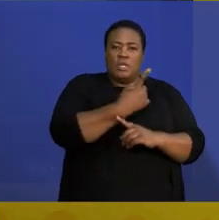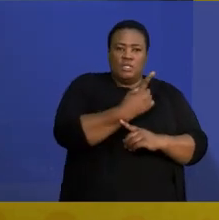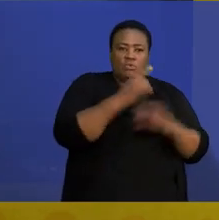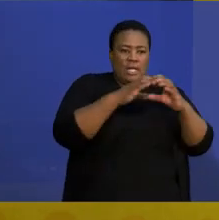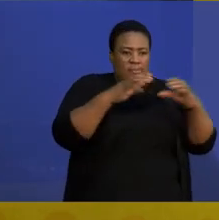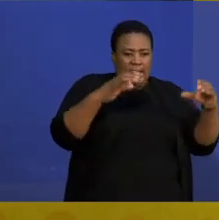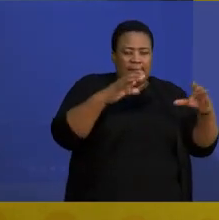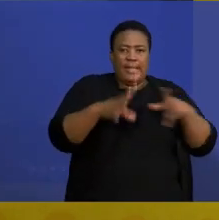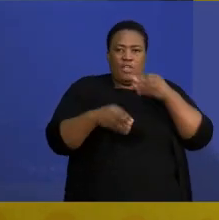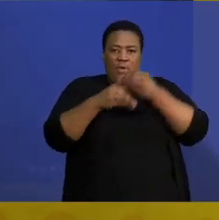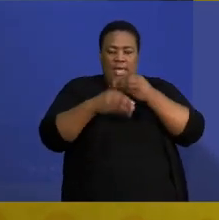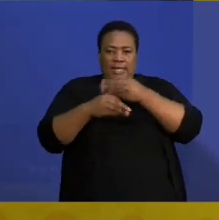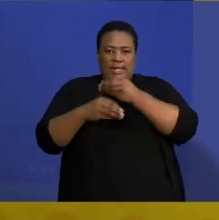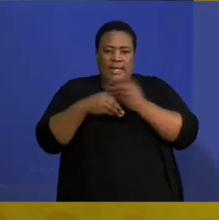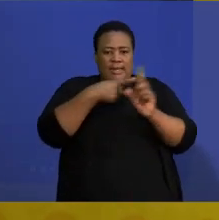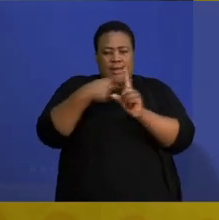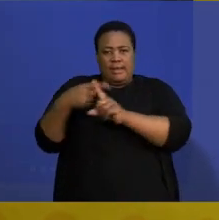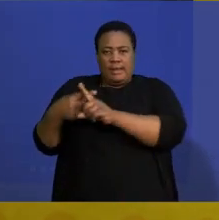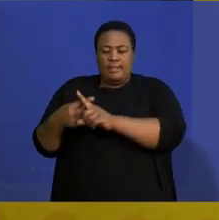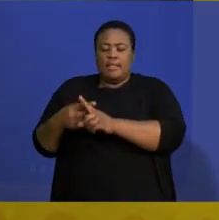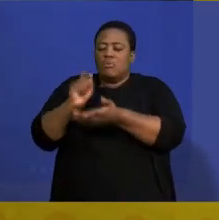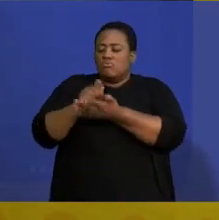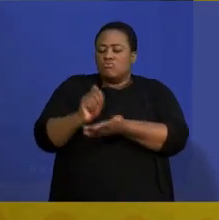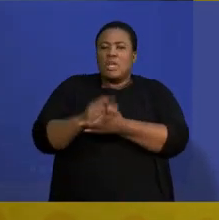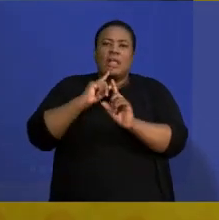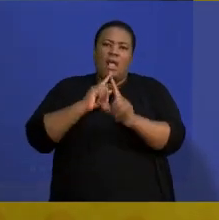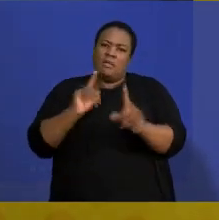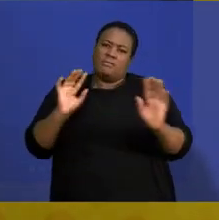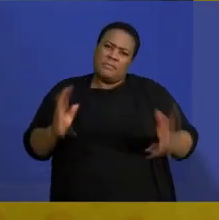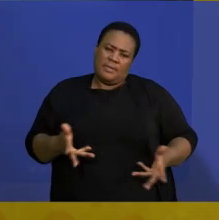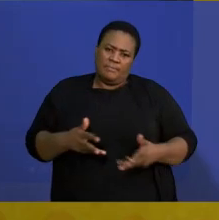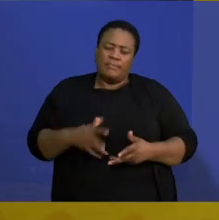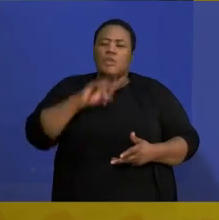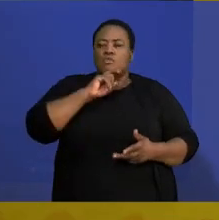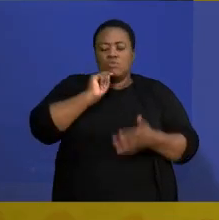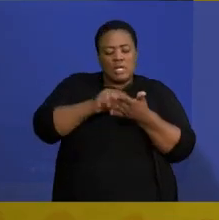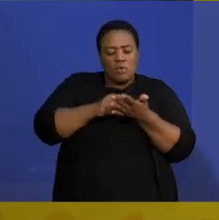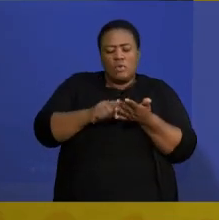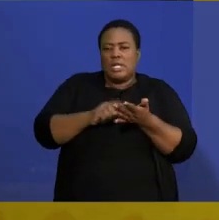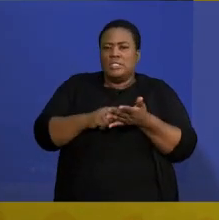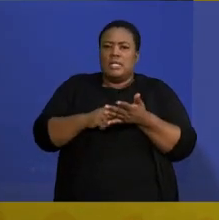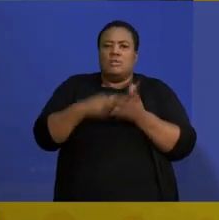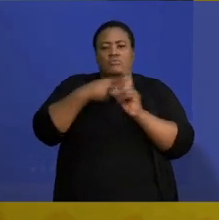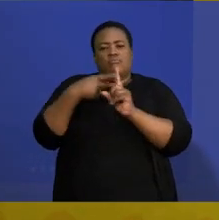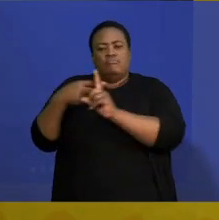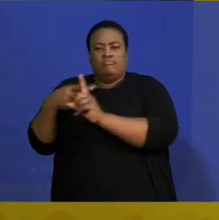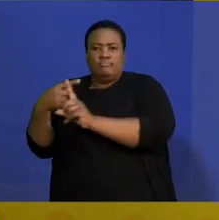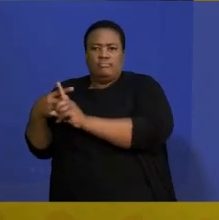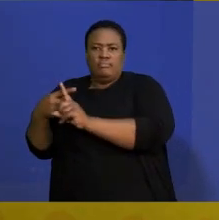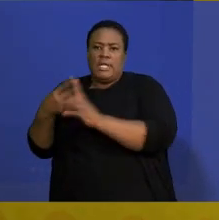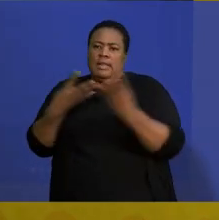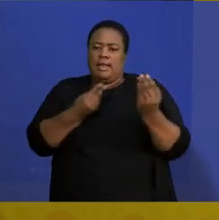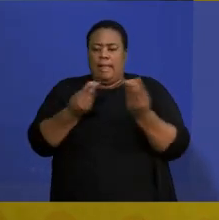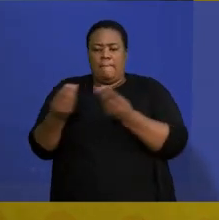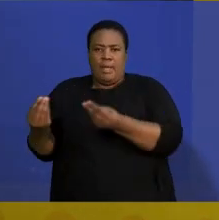And then lastly, you write down what the answer is. So you can just use your calculator to add the values that are on the board and find